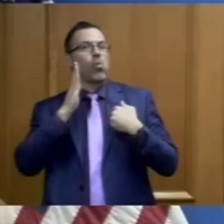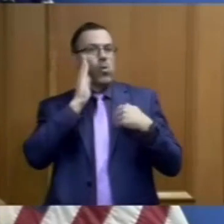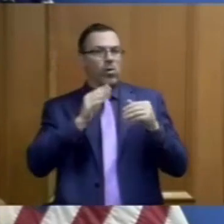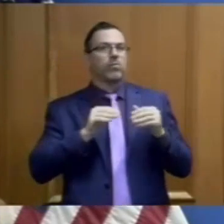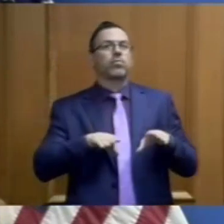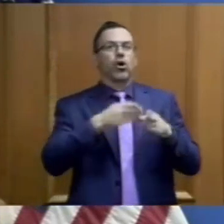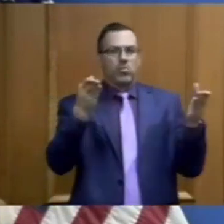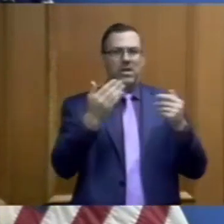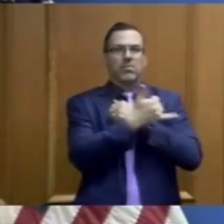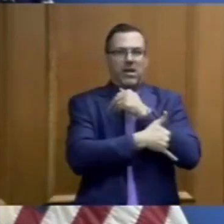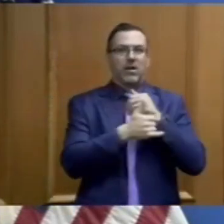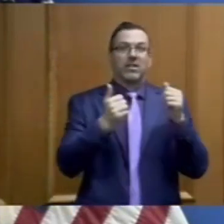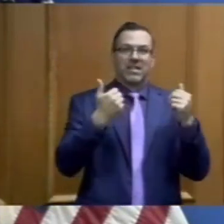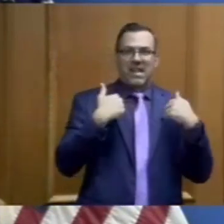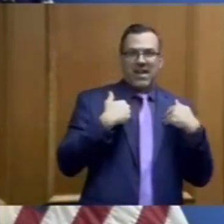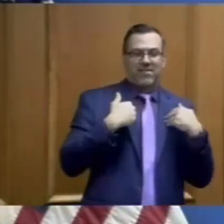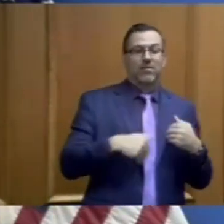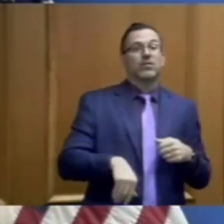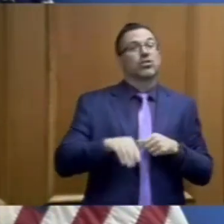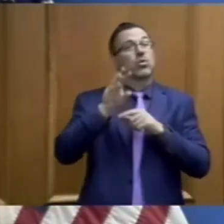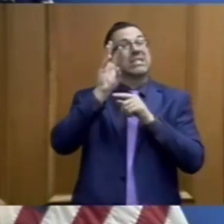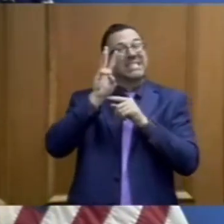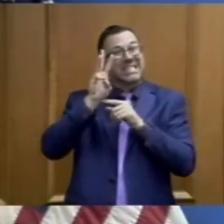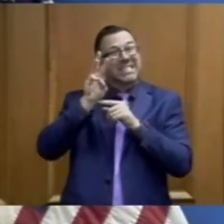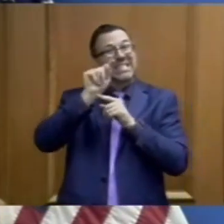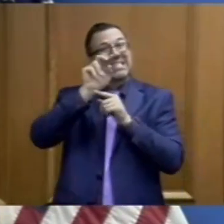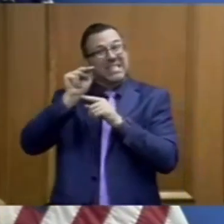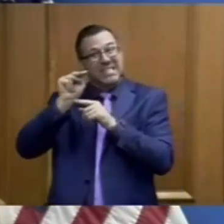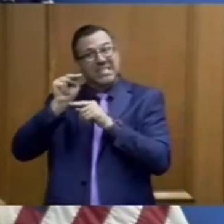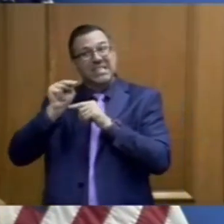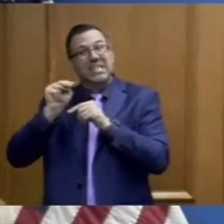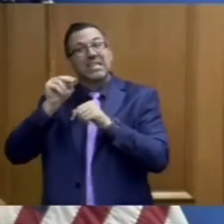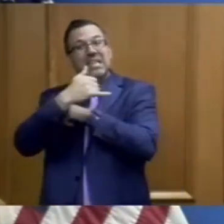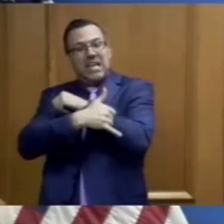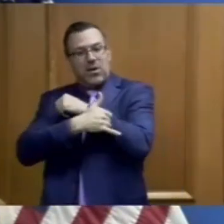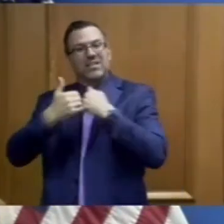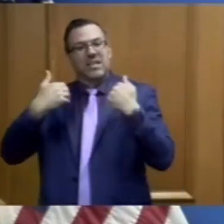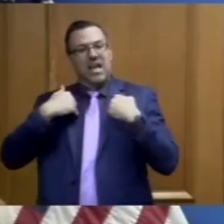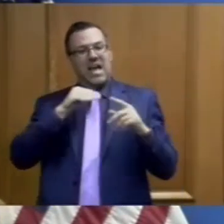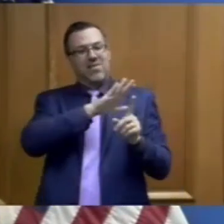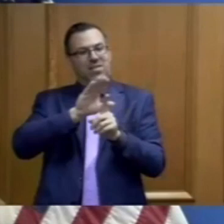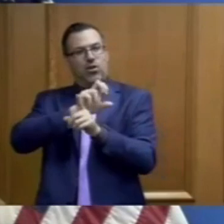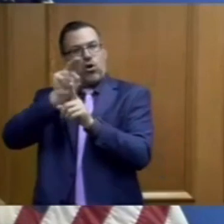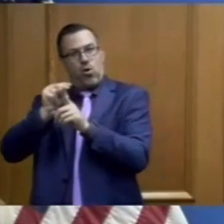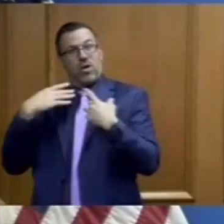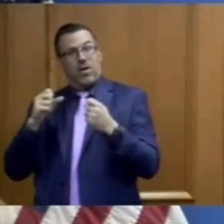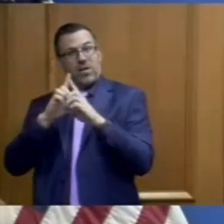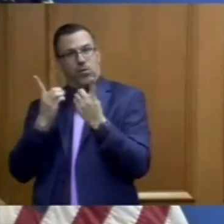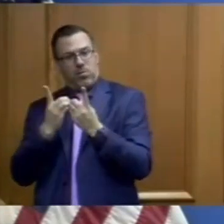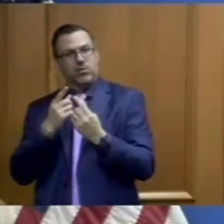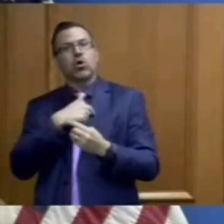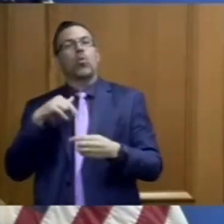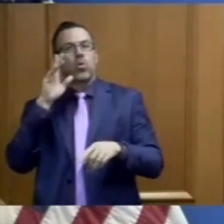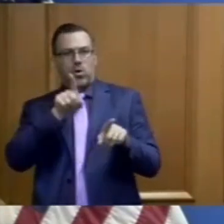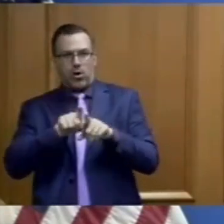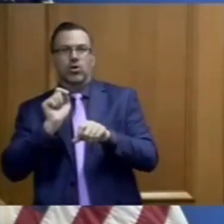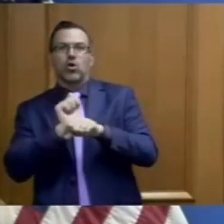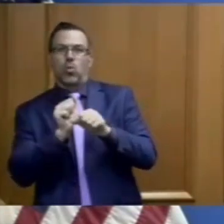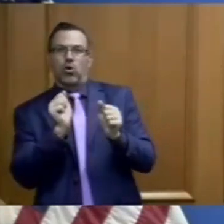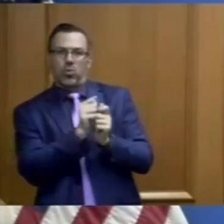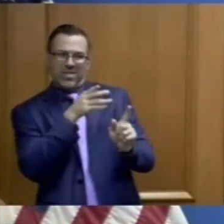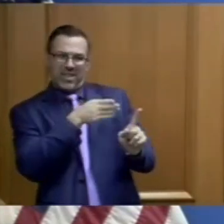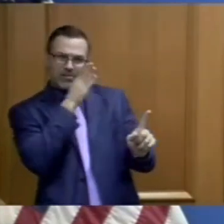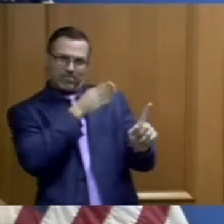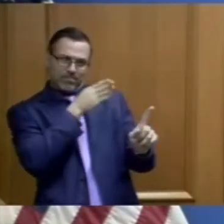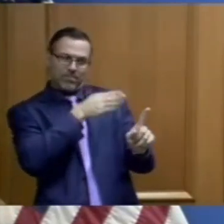the businesses in our remaining counties, the six Tennessee counties with their own health departments, we'll continue to work with them as they develop their